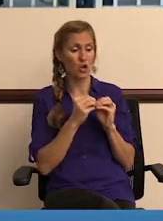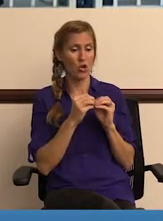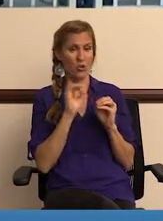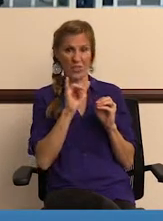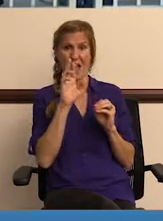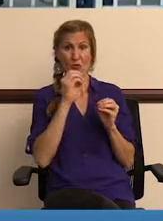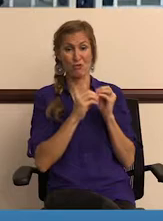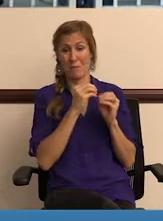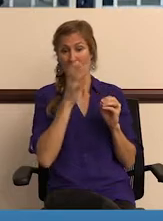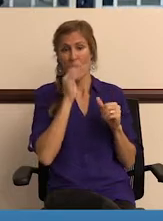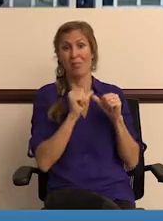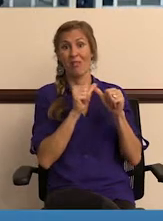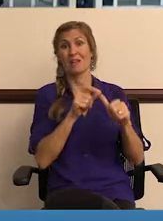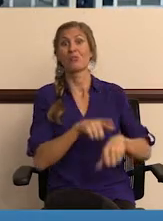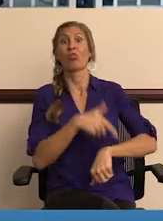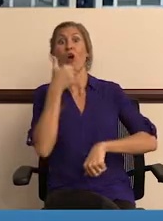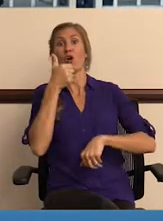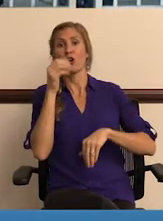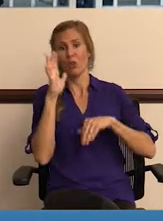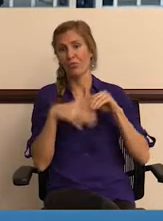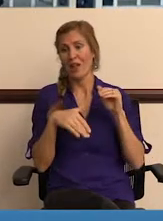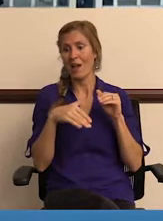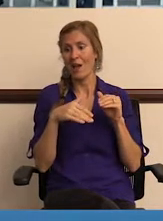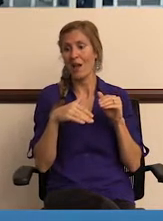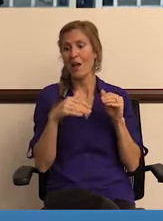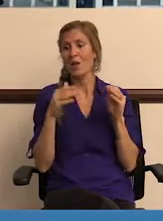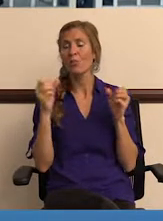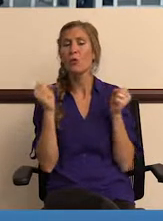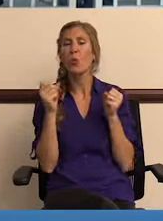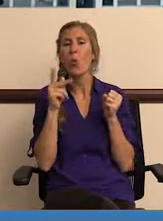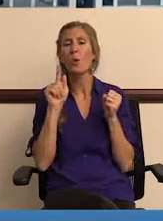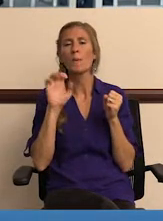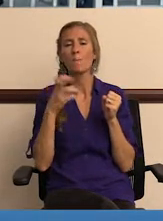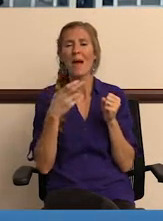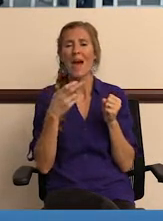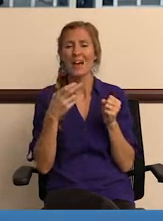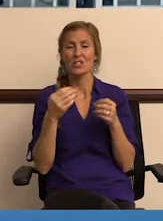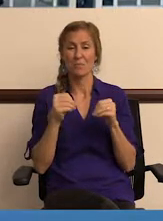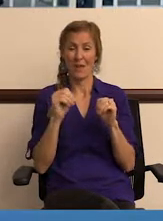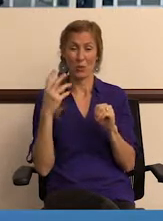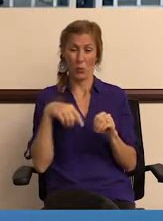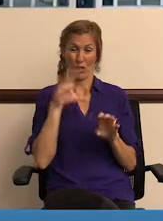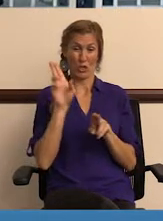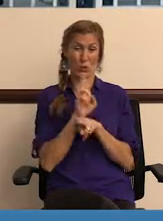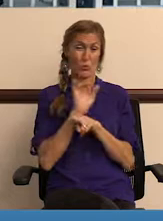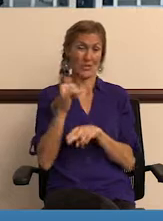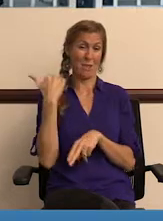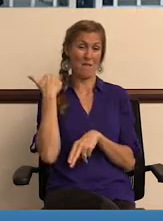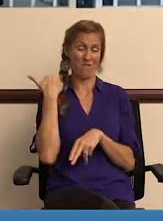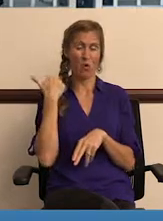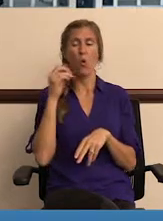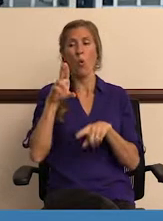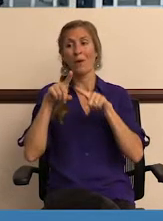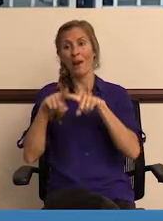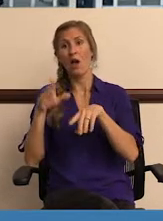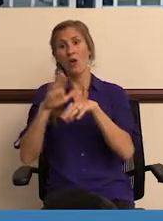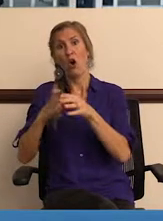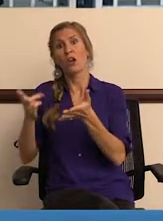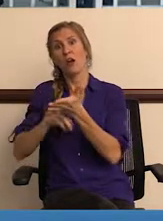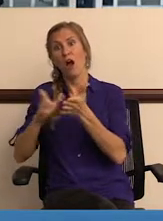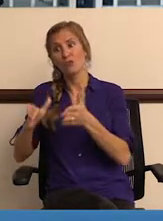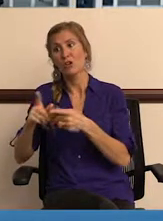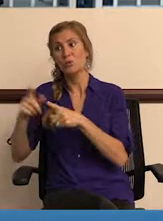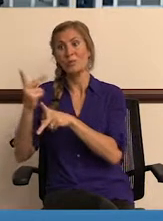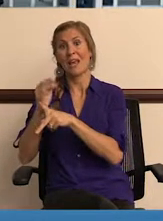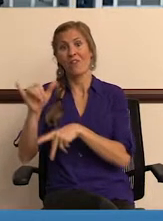that manner. Well, that repair will last a lot longer than through the cold patch methods that we used before or, like you said, relying